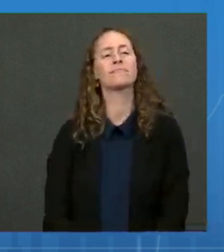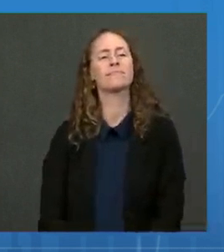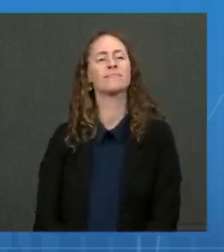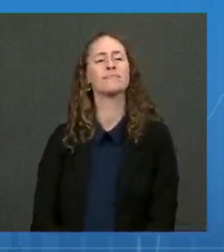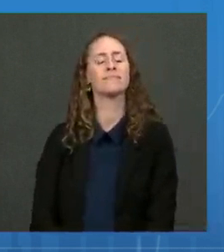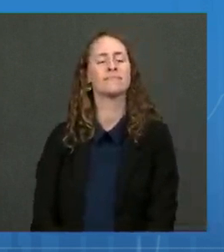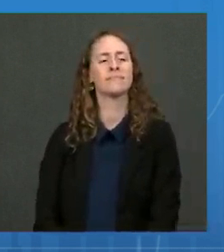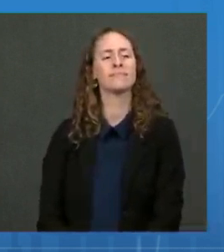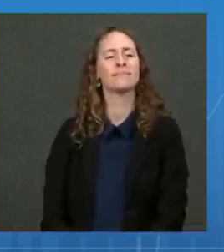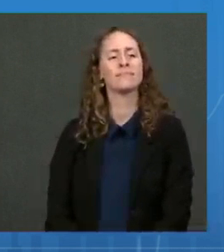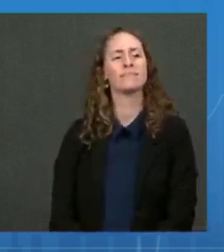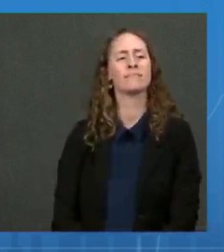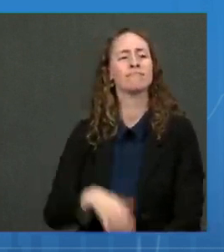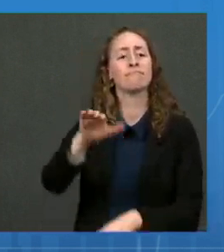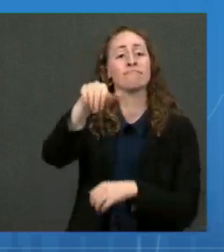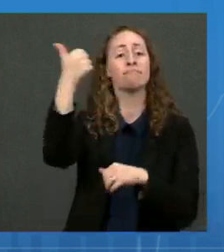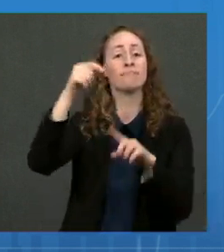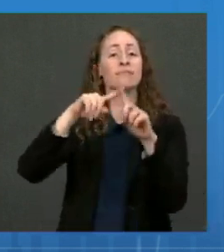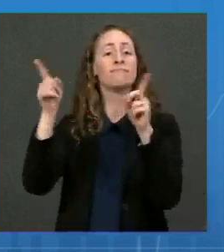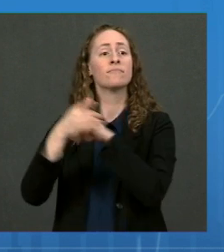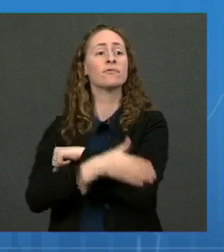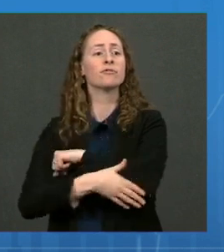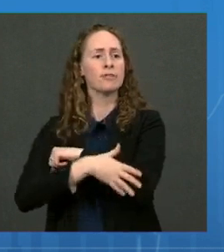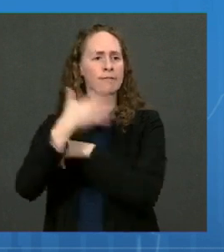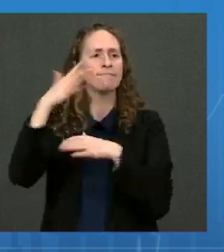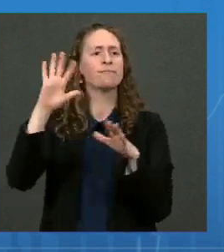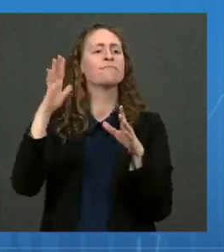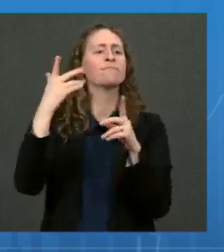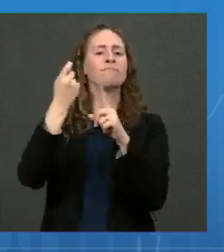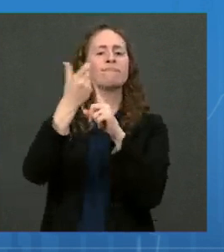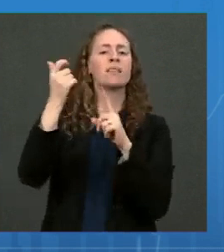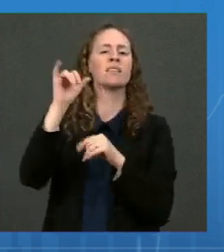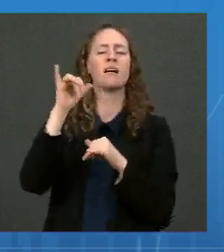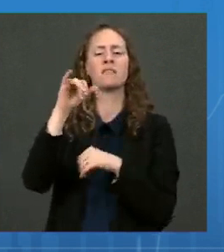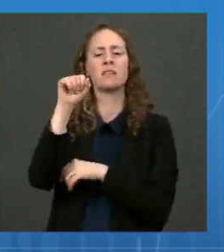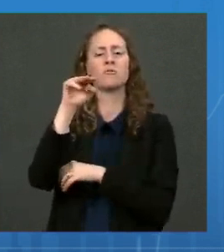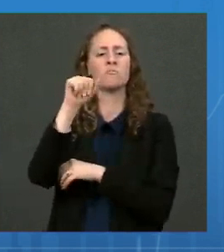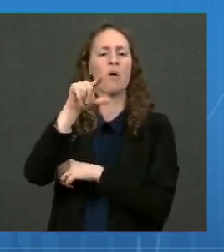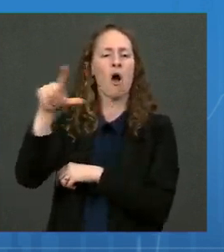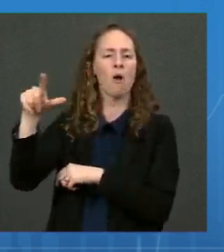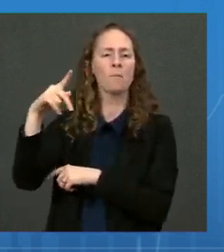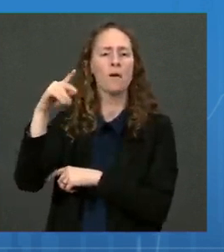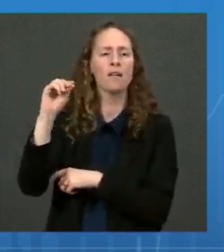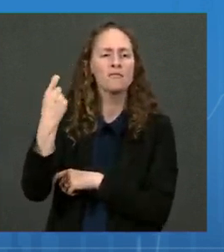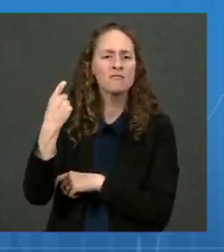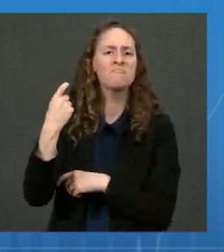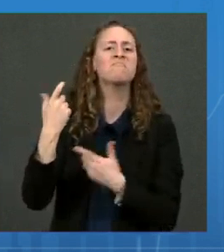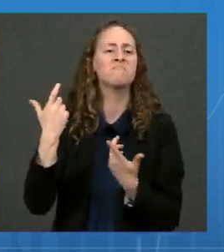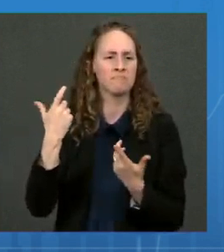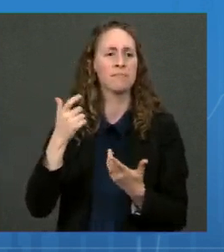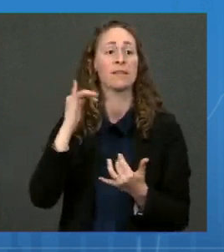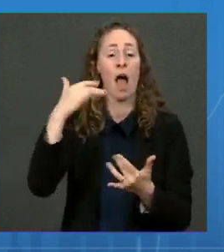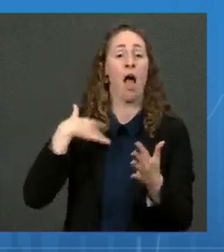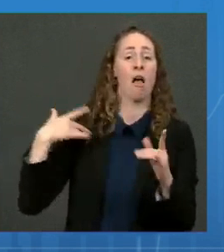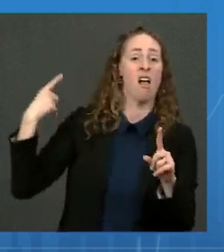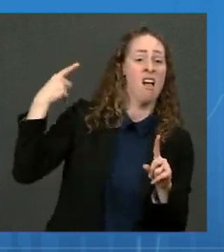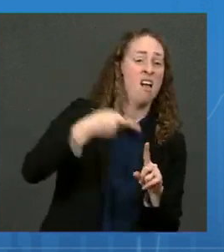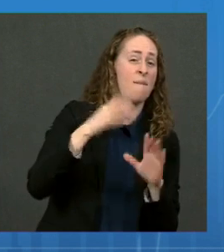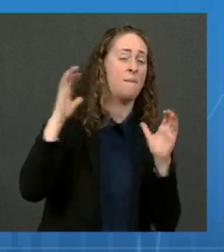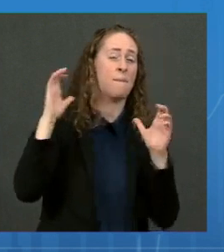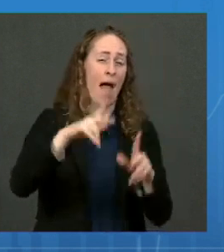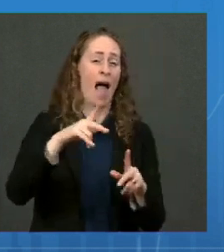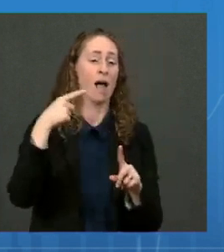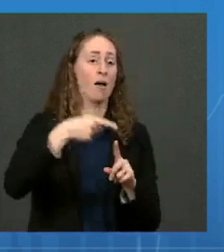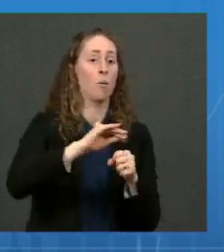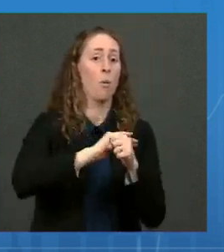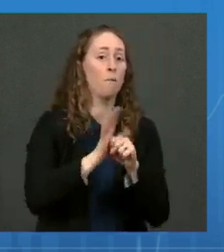smallpox. So let's look at where we are right now with COVID-19. Next slide. Next As I mentioned, much of the world and